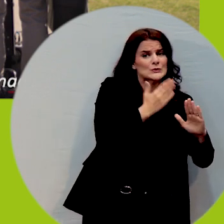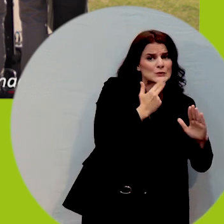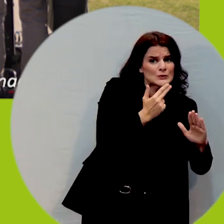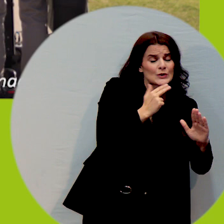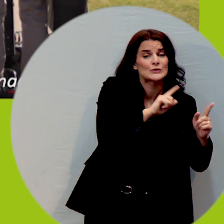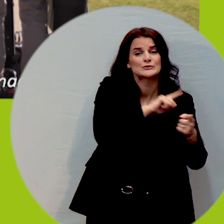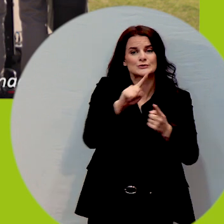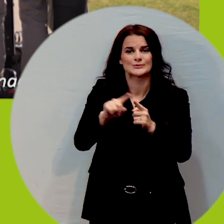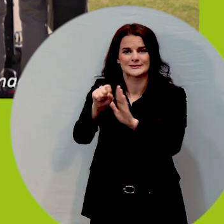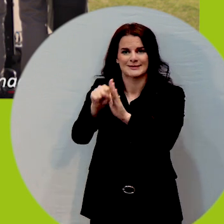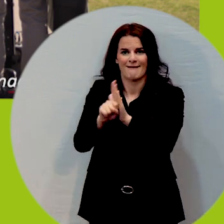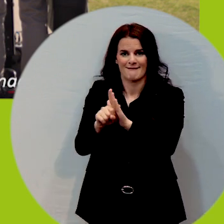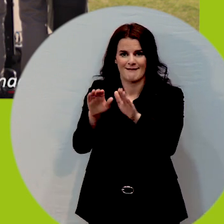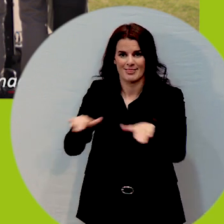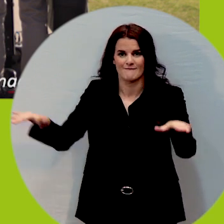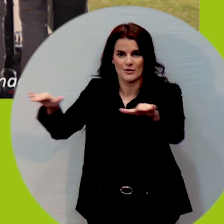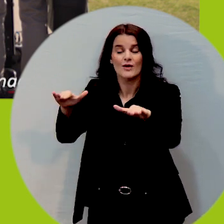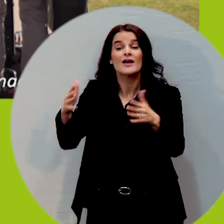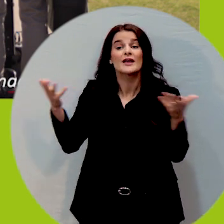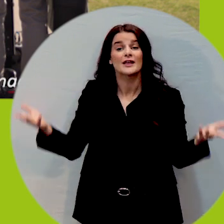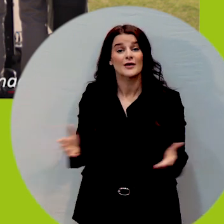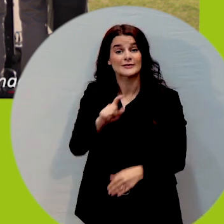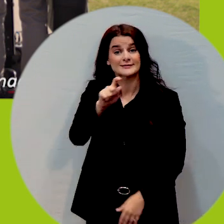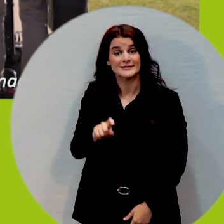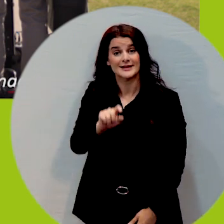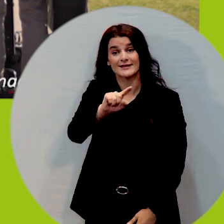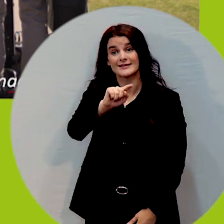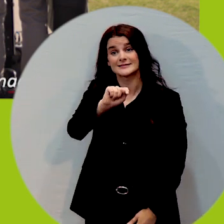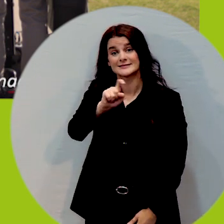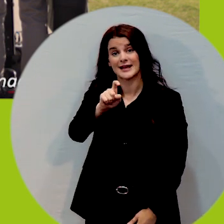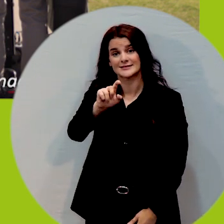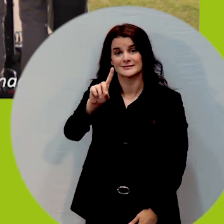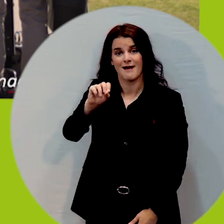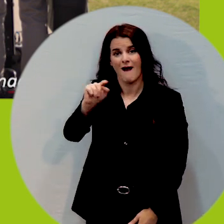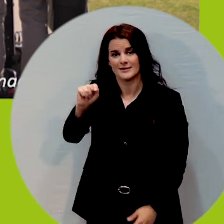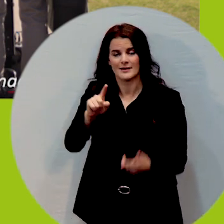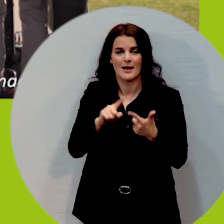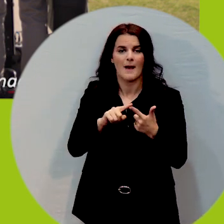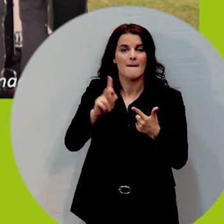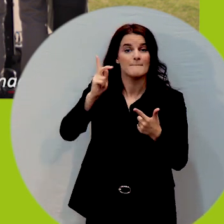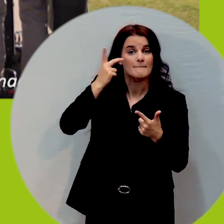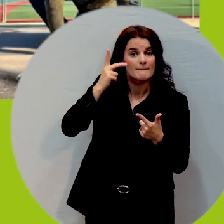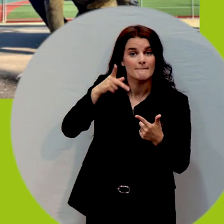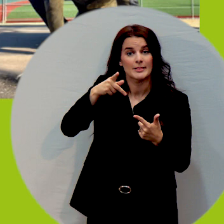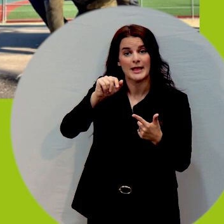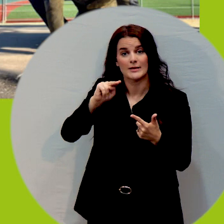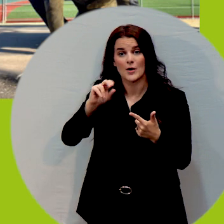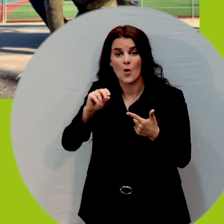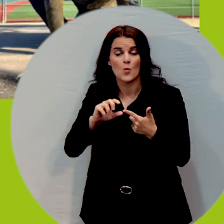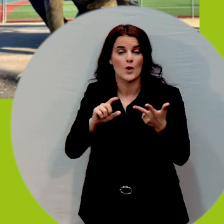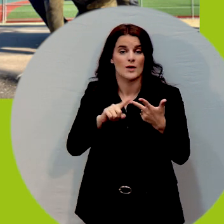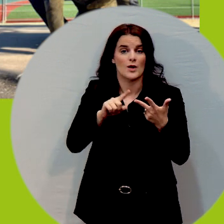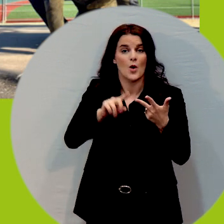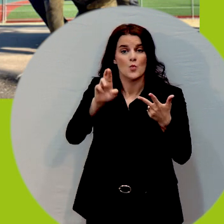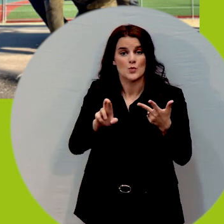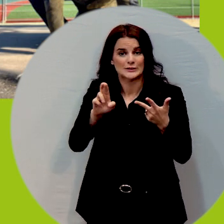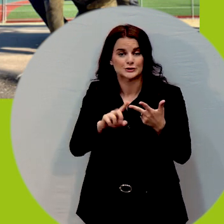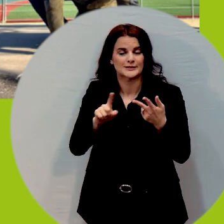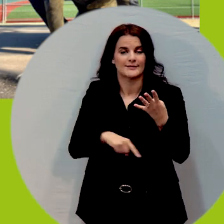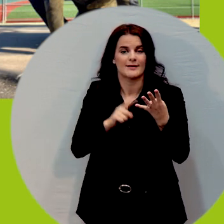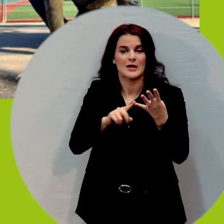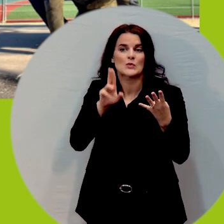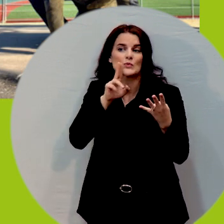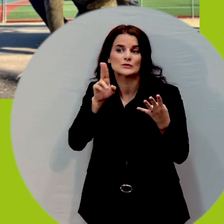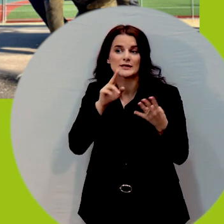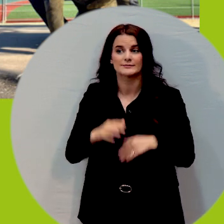Here within Texas we've done work for TxDOT, Plano, Richardson and Houston. We are Dara Texas